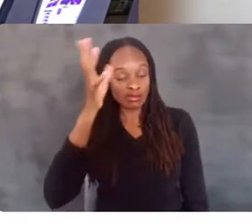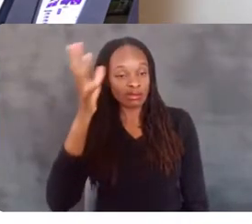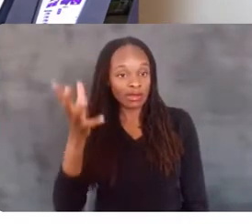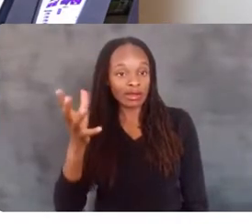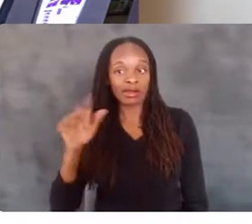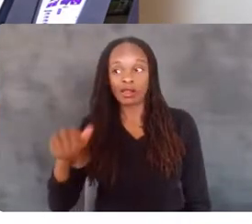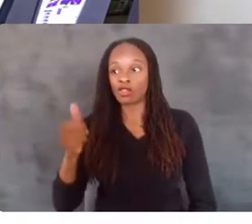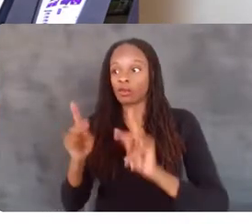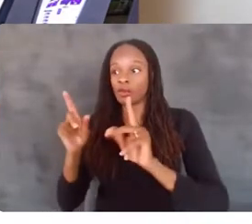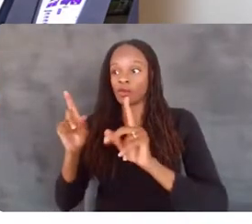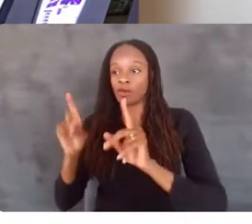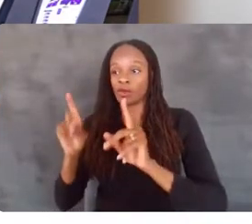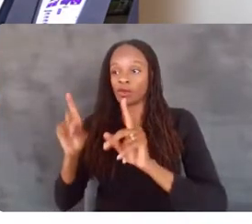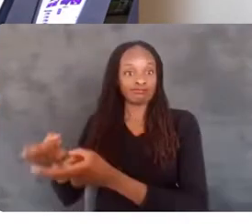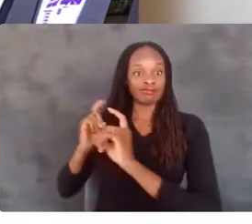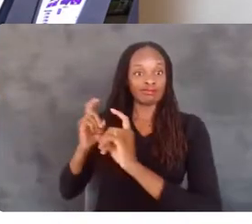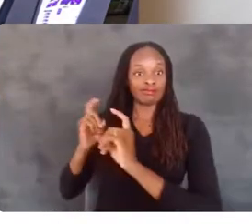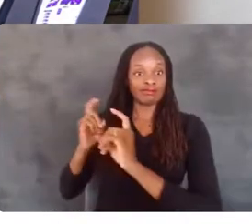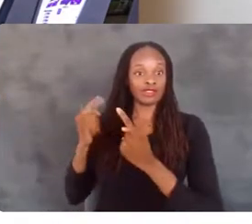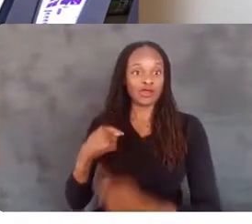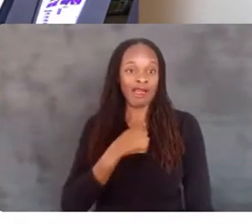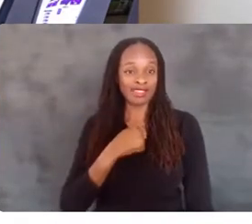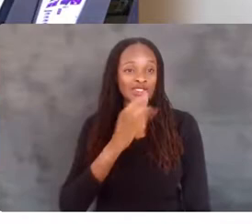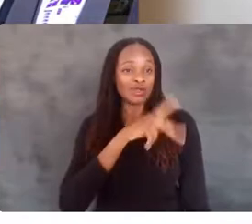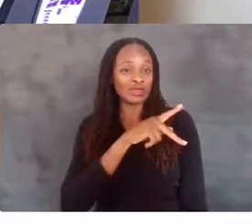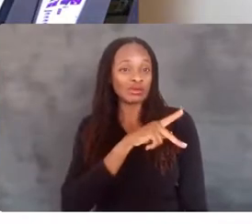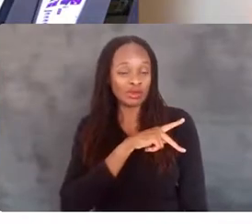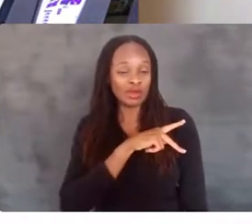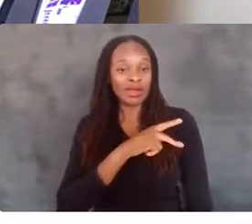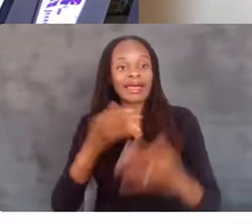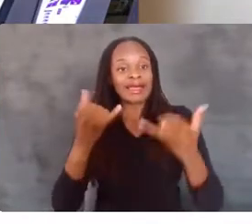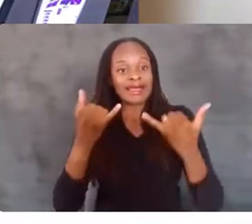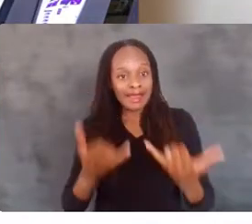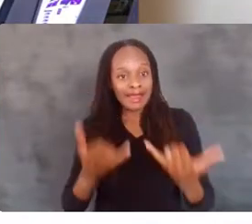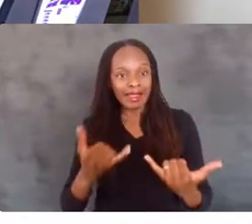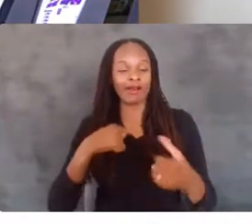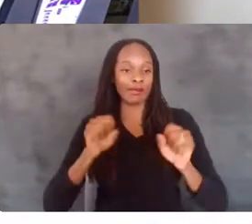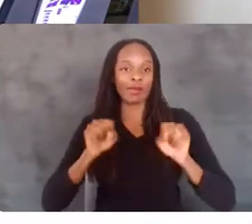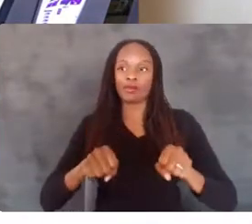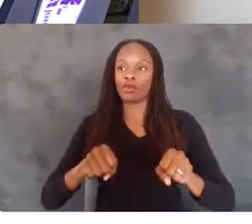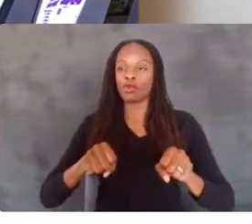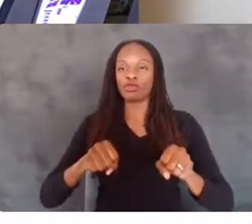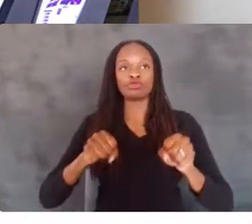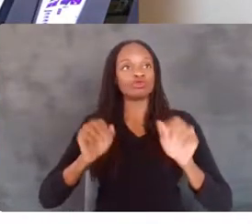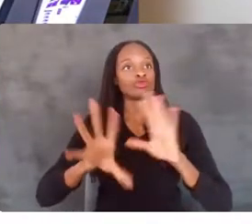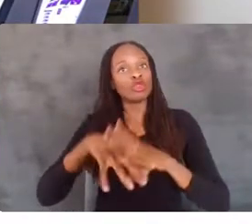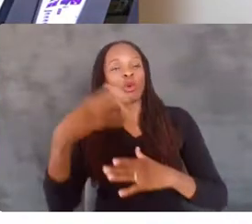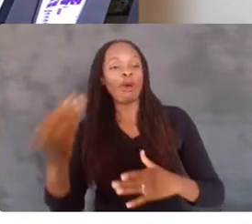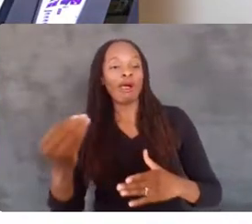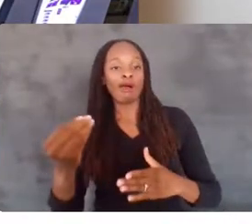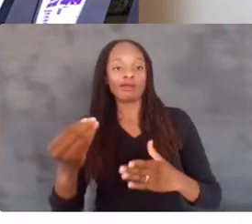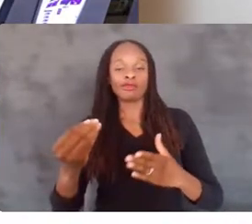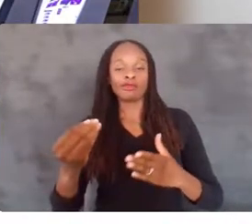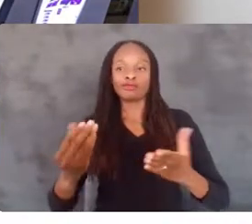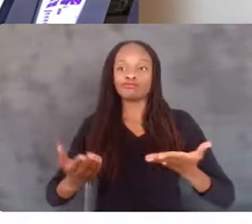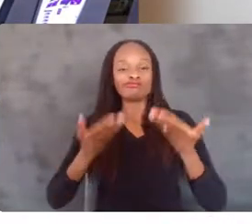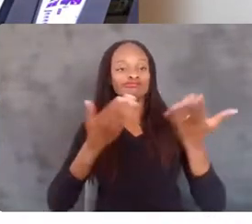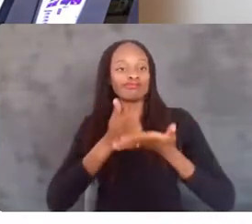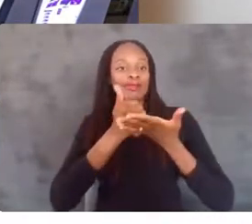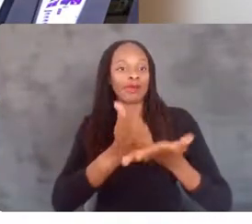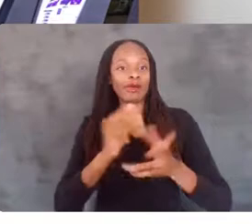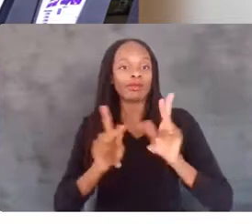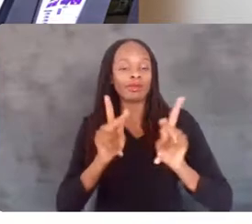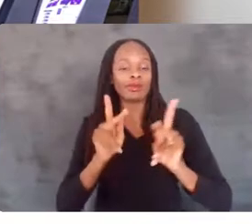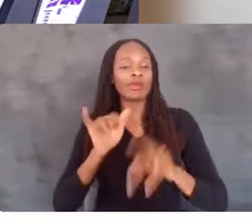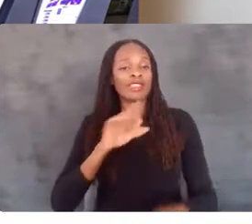And so it's personal where I'm now able to go and provide and help others. And that's just, frankly, very cool.